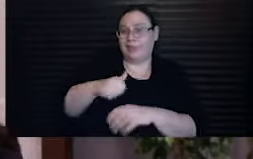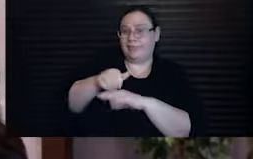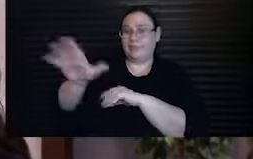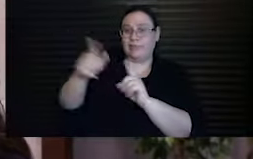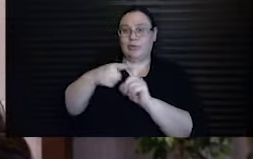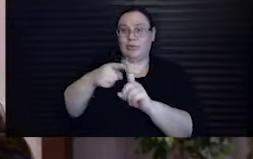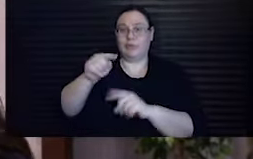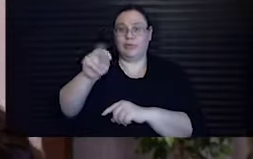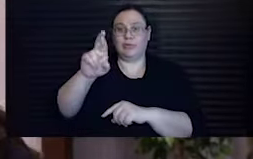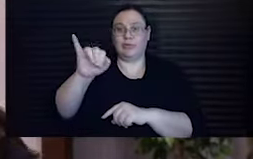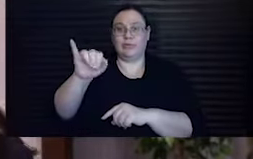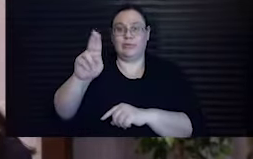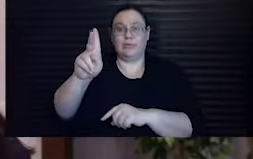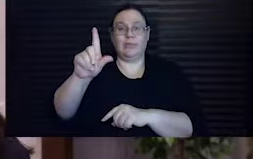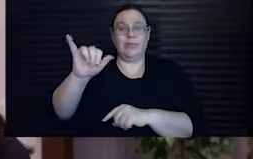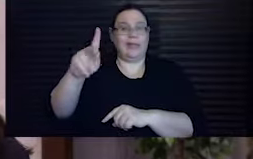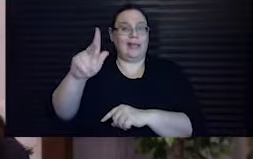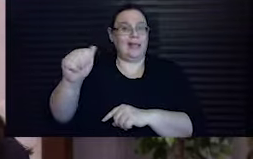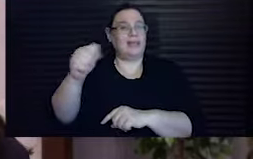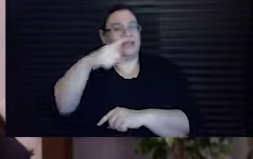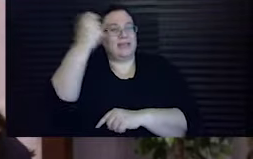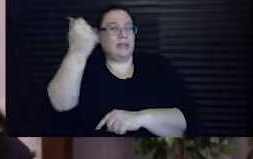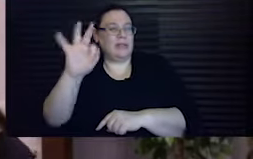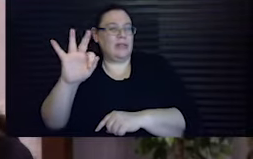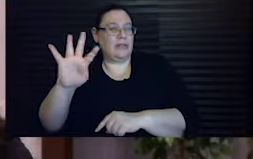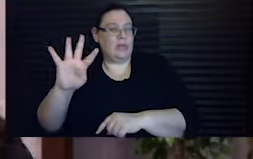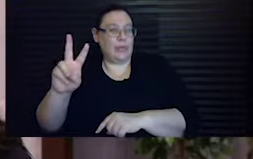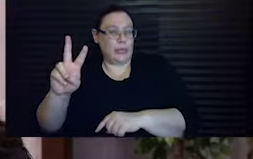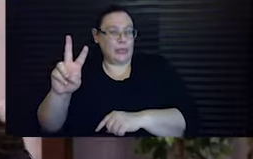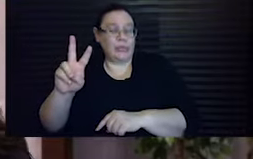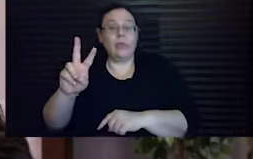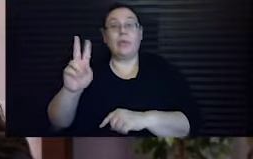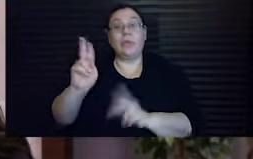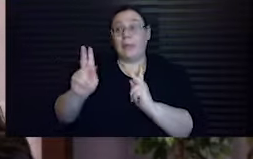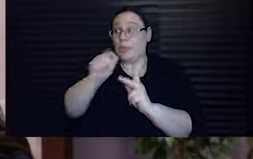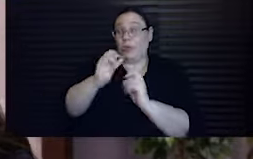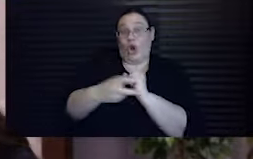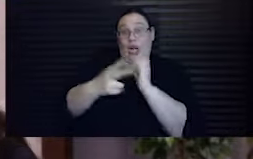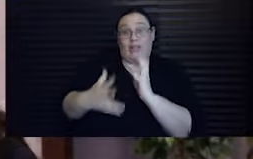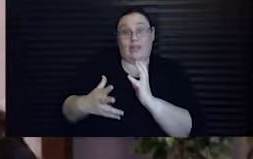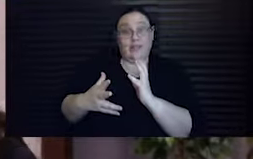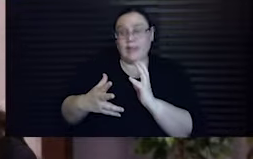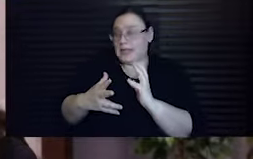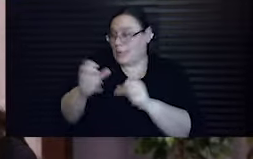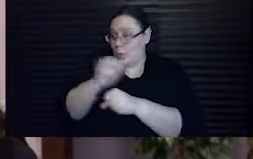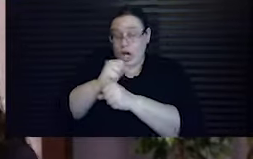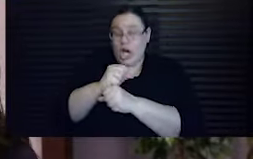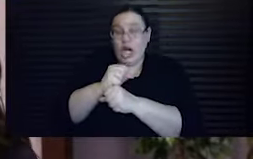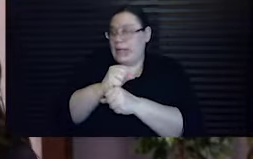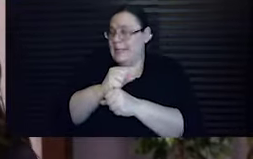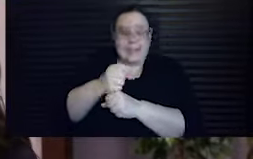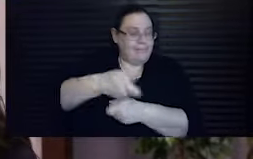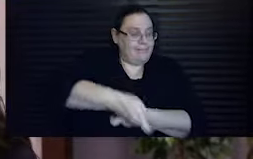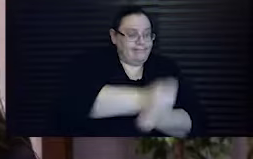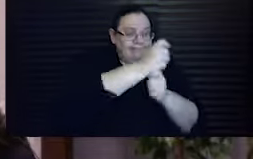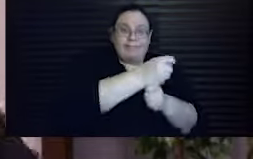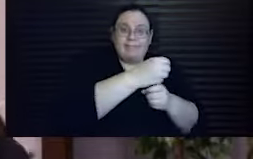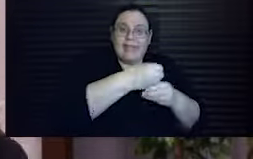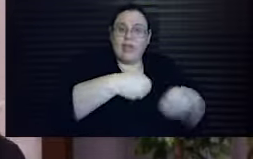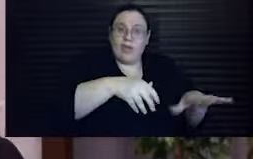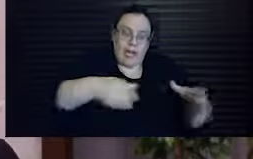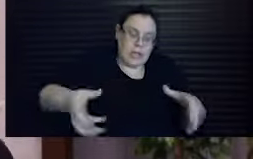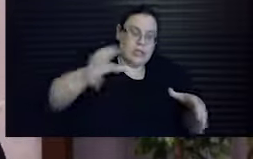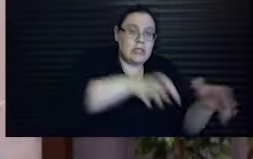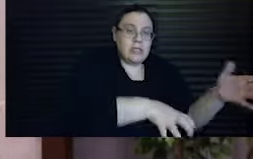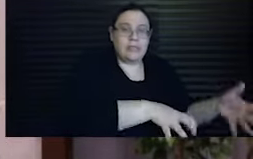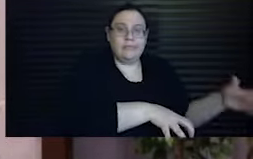Treblinka in the summer of 1942, these archivists began to bury their work underground. I want